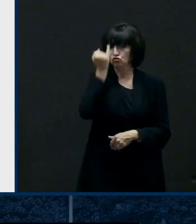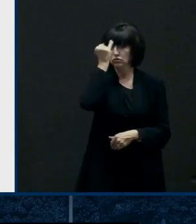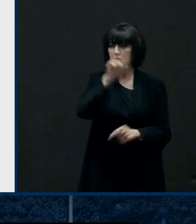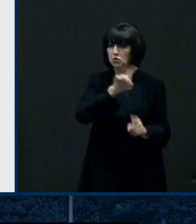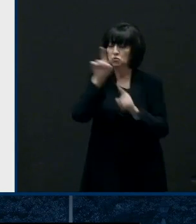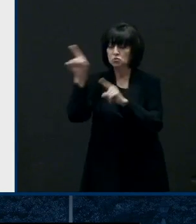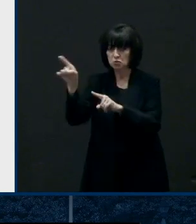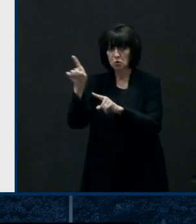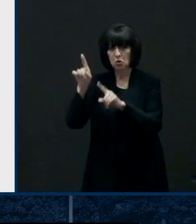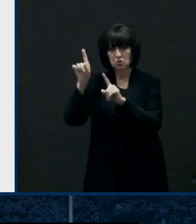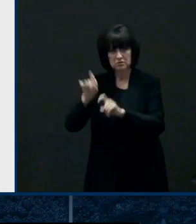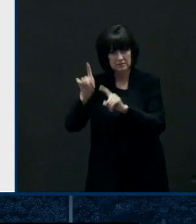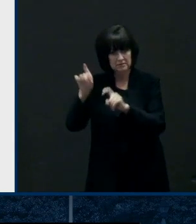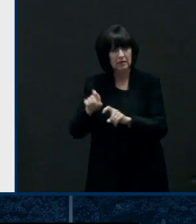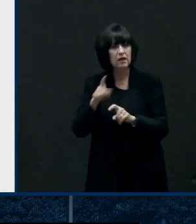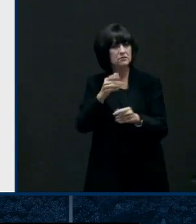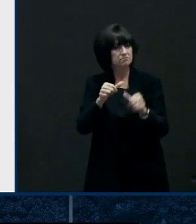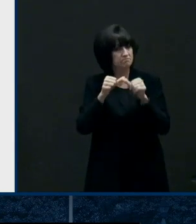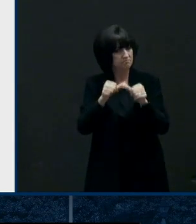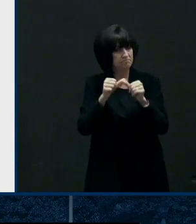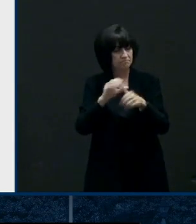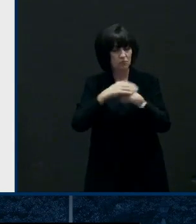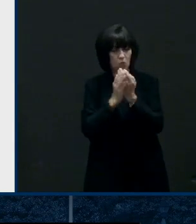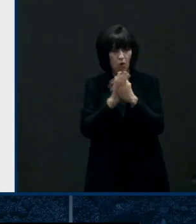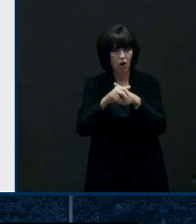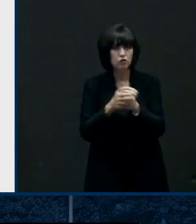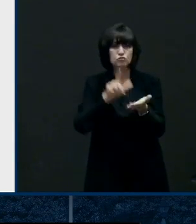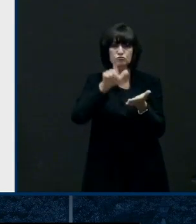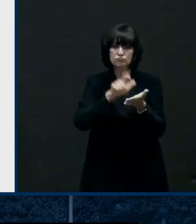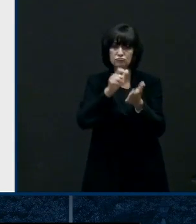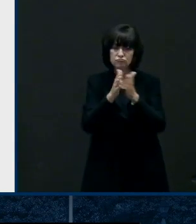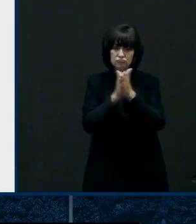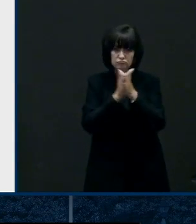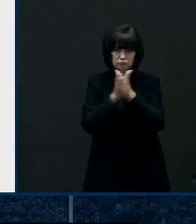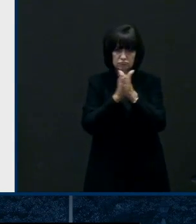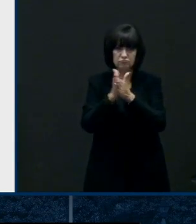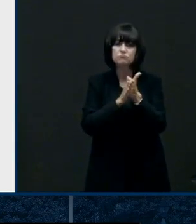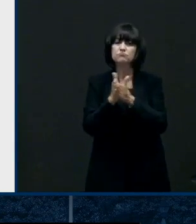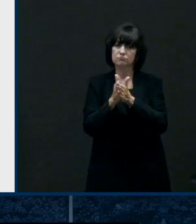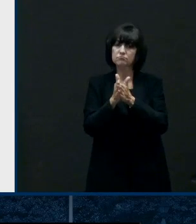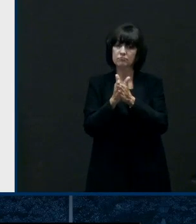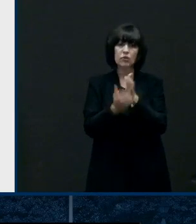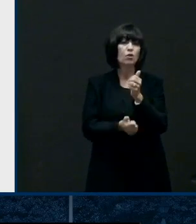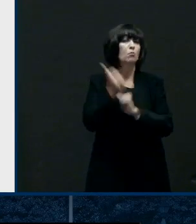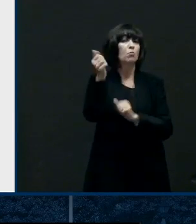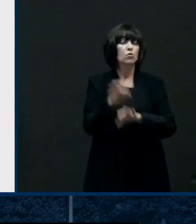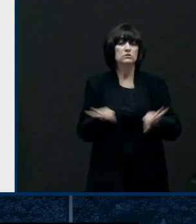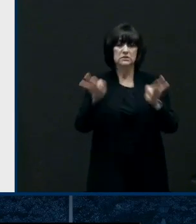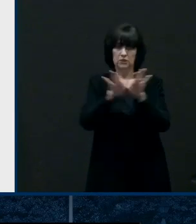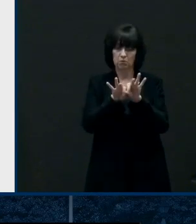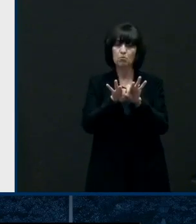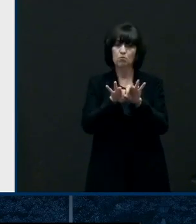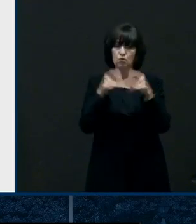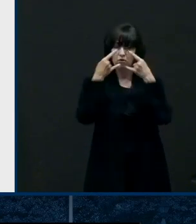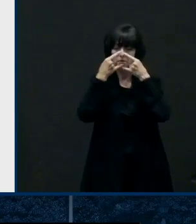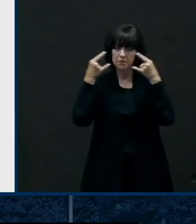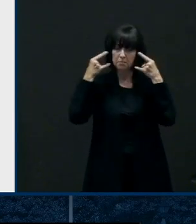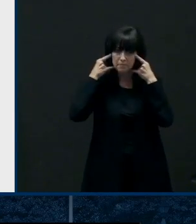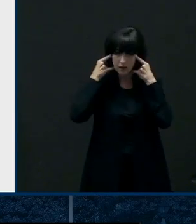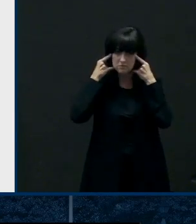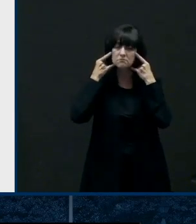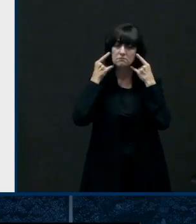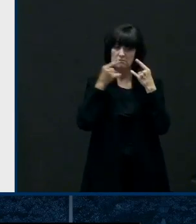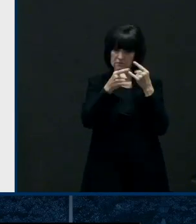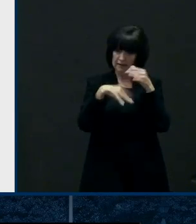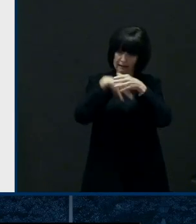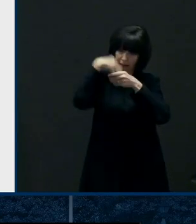wash your hands and use sanitizer and most importantly uh wear a face covering a mask when you're in